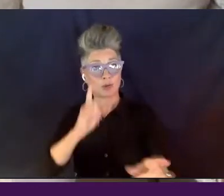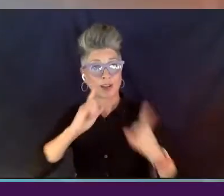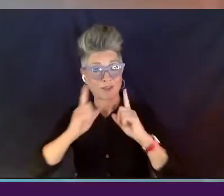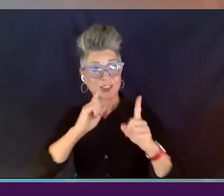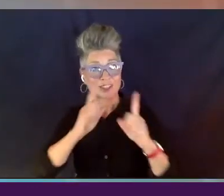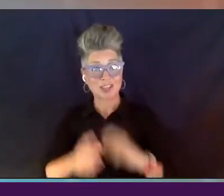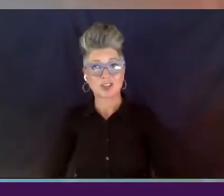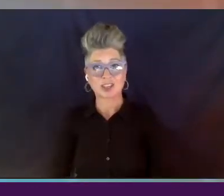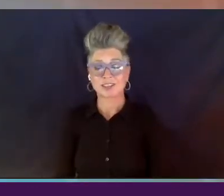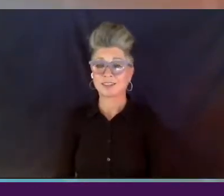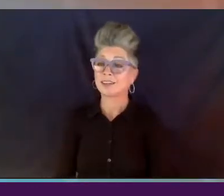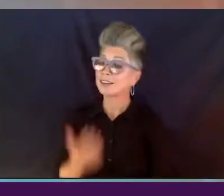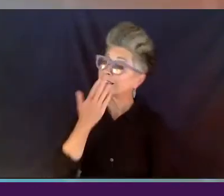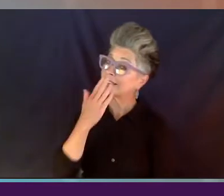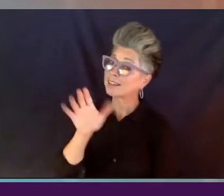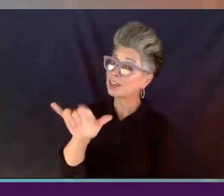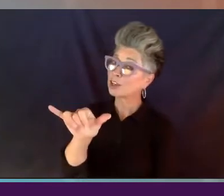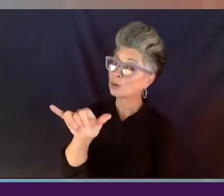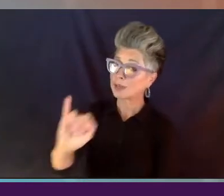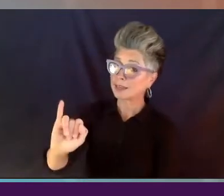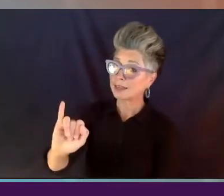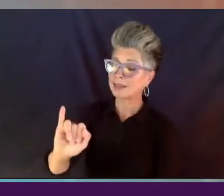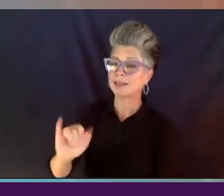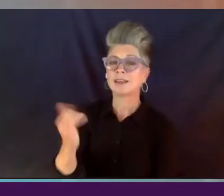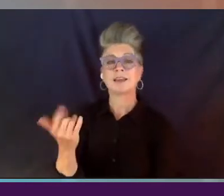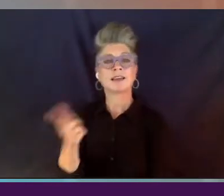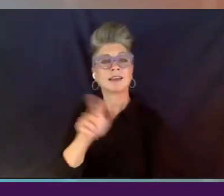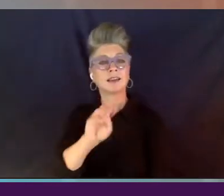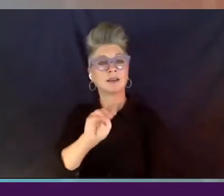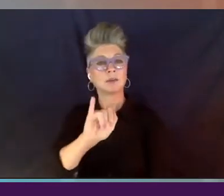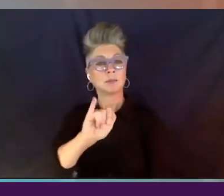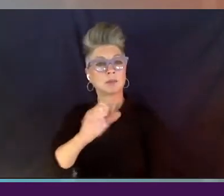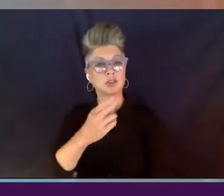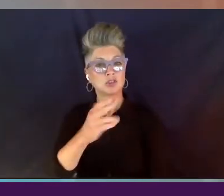Thanks, Yi. All right. I'll go over to Michelle and Joe.